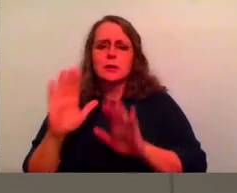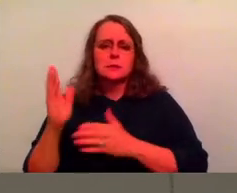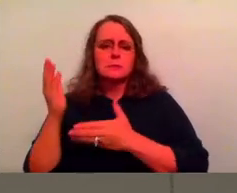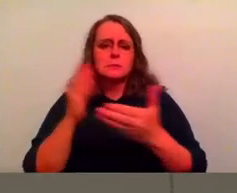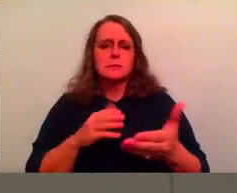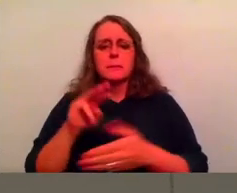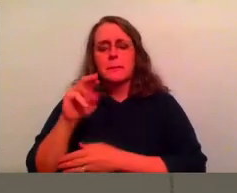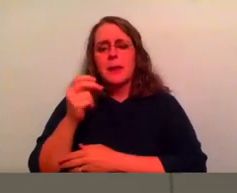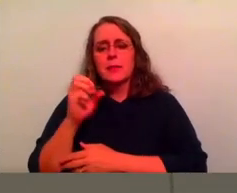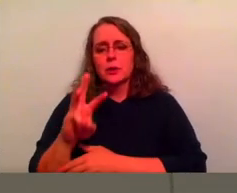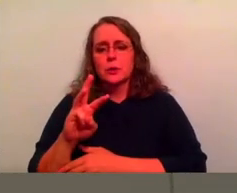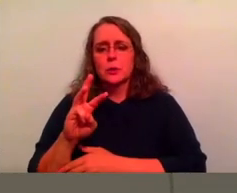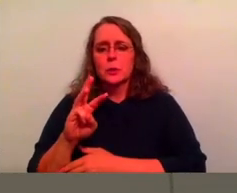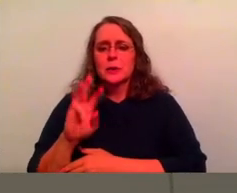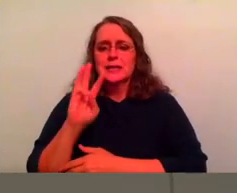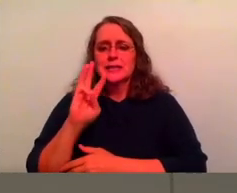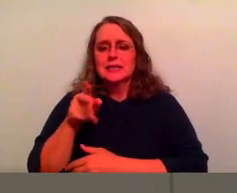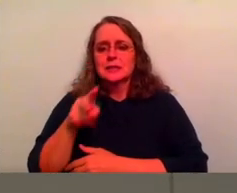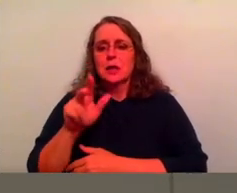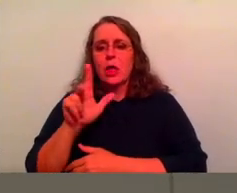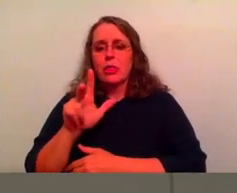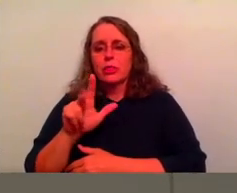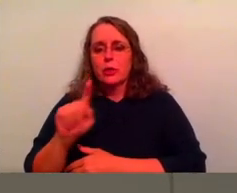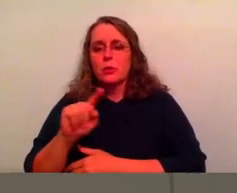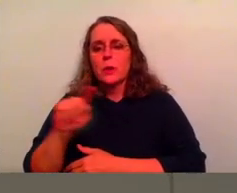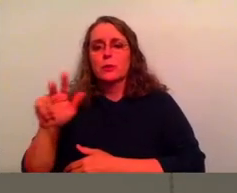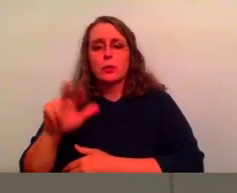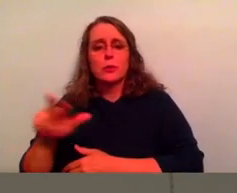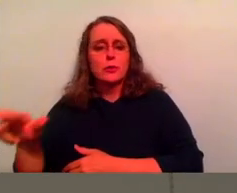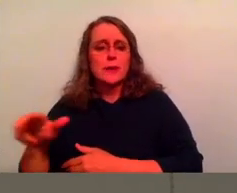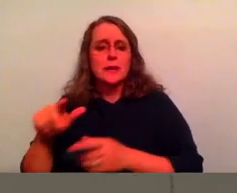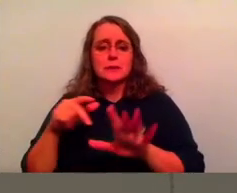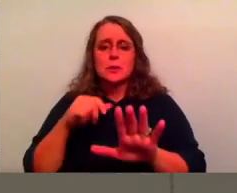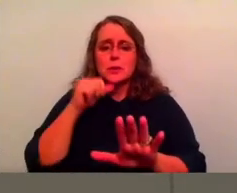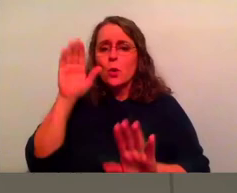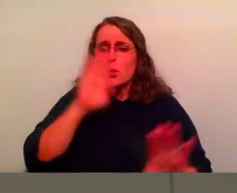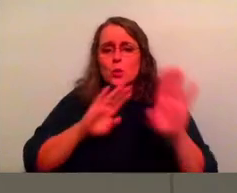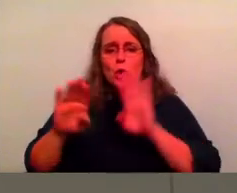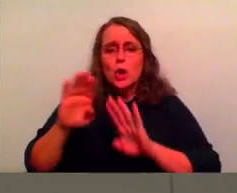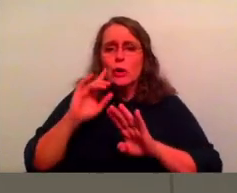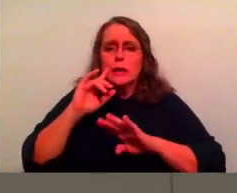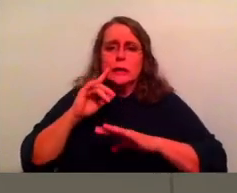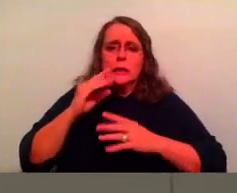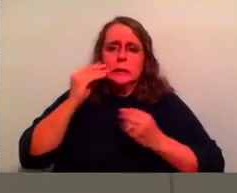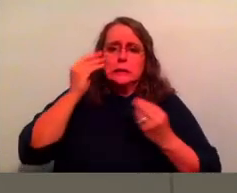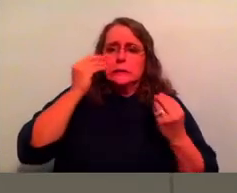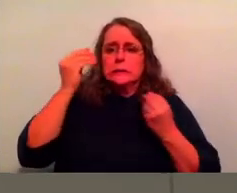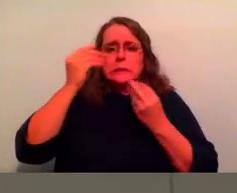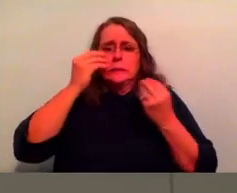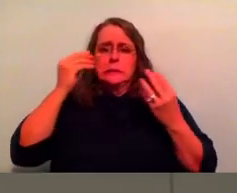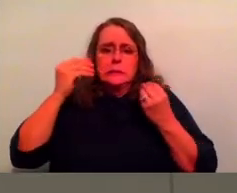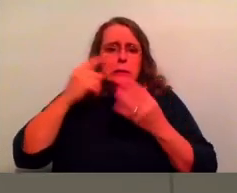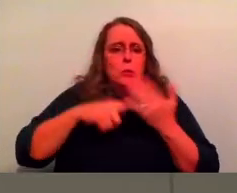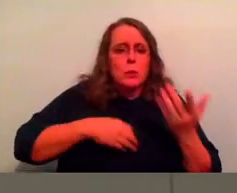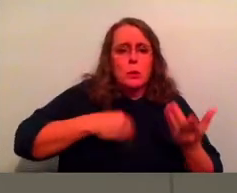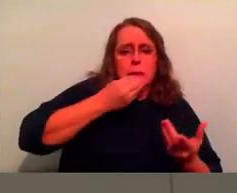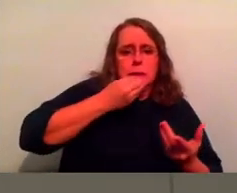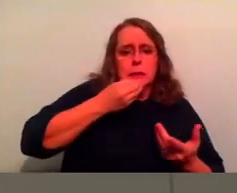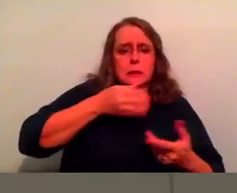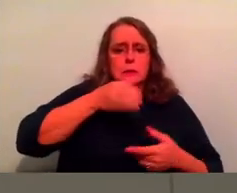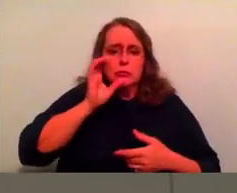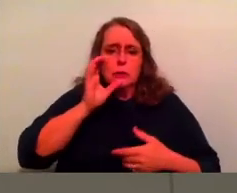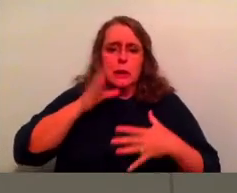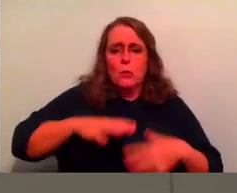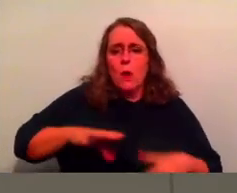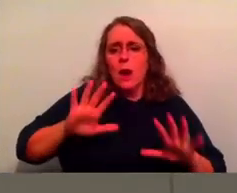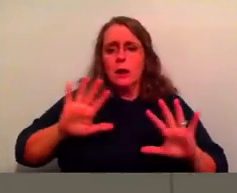33 says, so don't worry about these things saying, what will we eat? What will we drink? What will we wear? These things dominate the thoughts of unbelievers. Okay. I thought about what will I